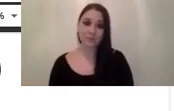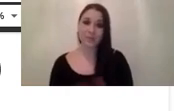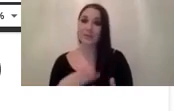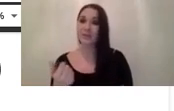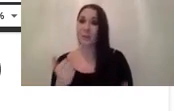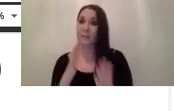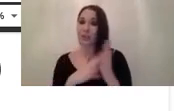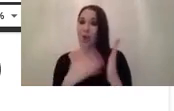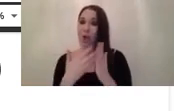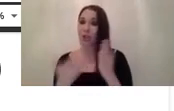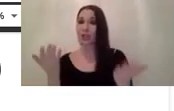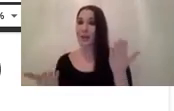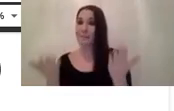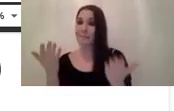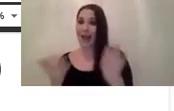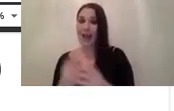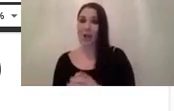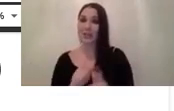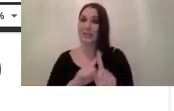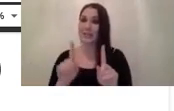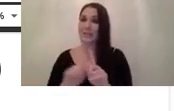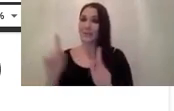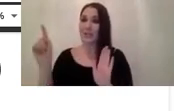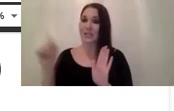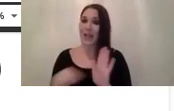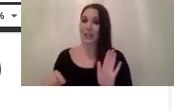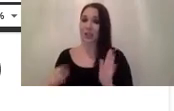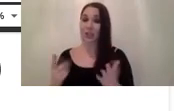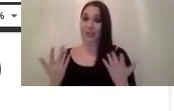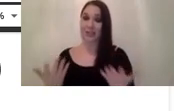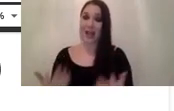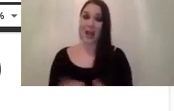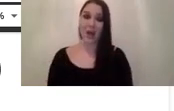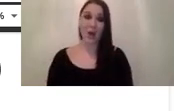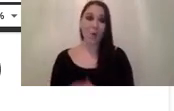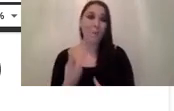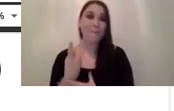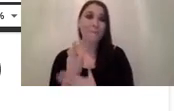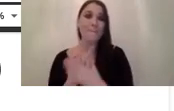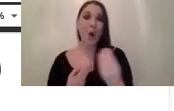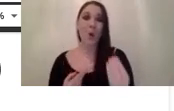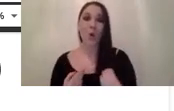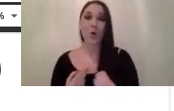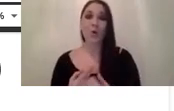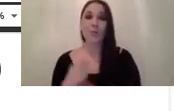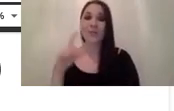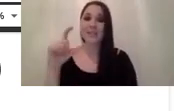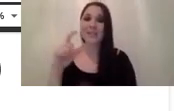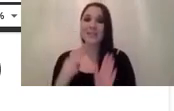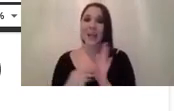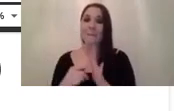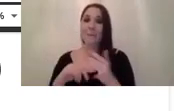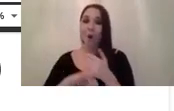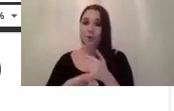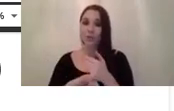comparatives on on different sensors in the market nowadays and both for seamless in global shutter